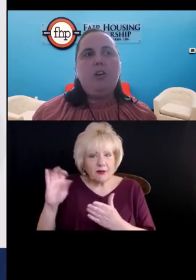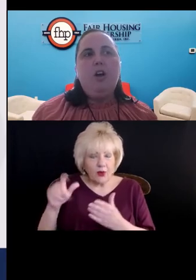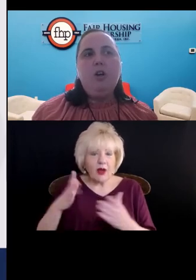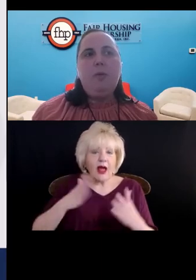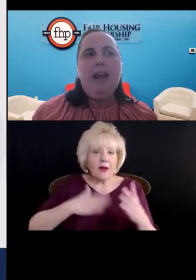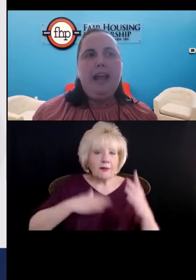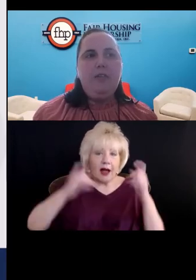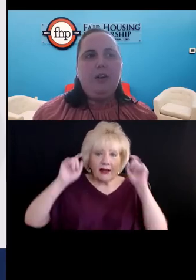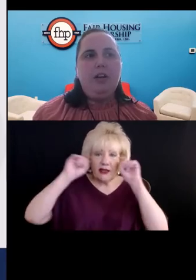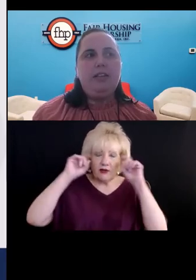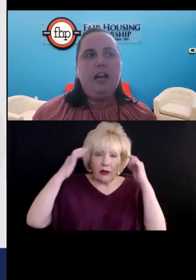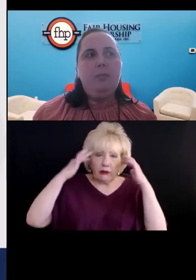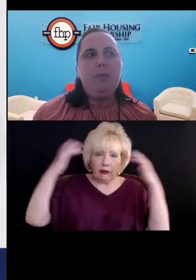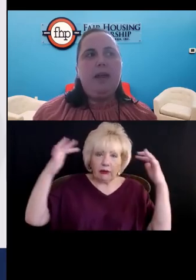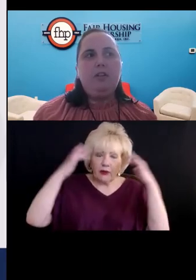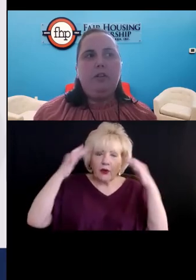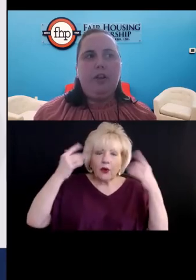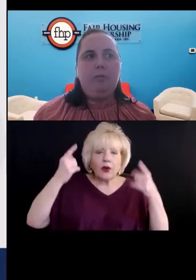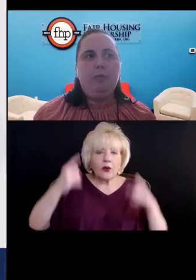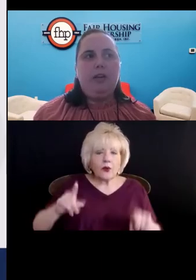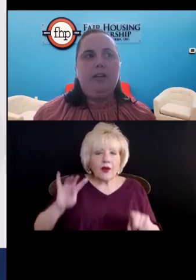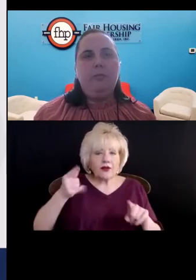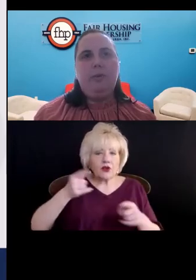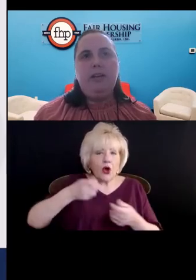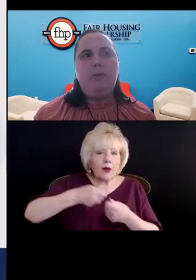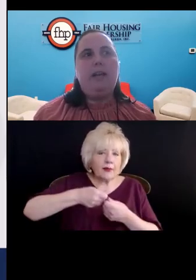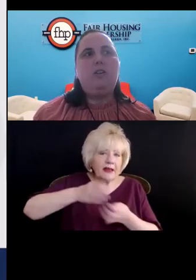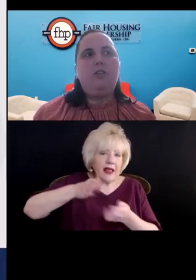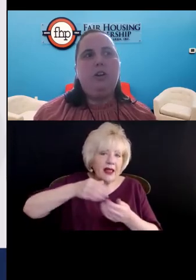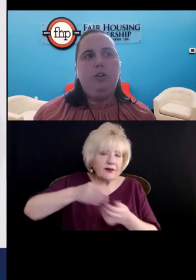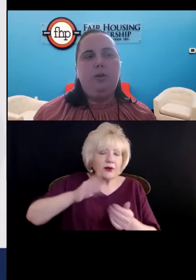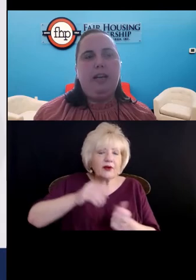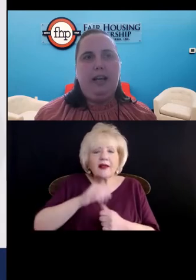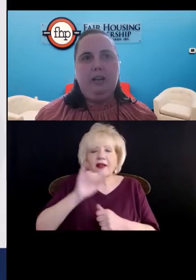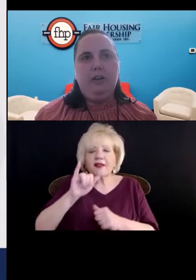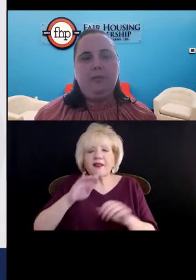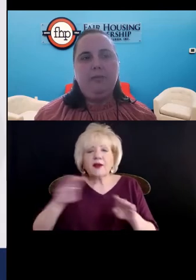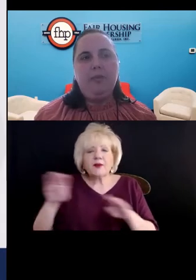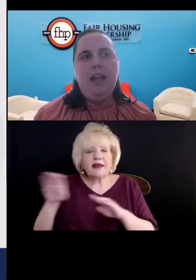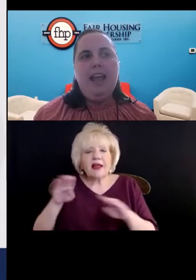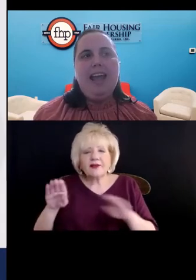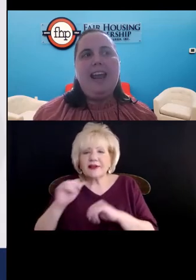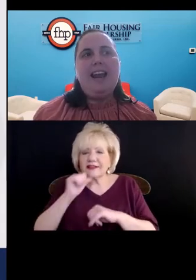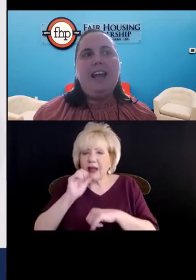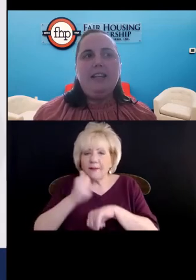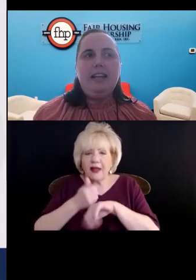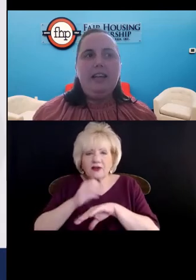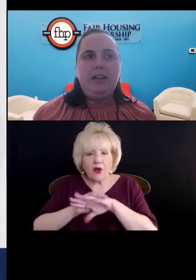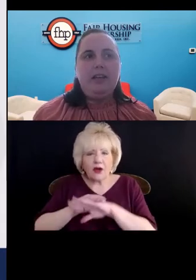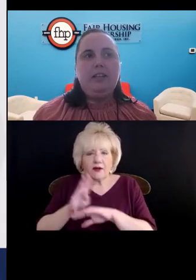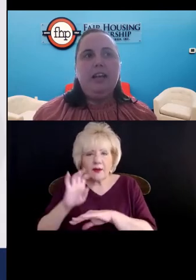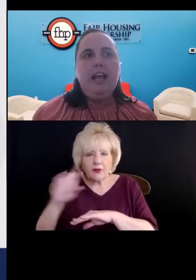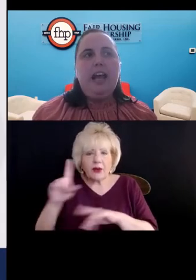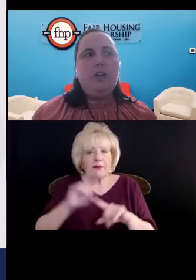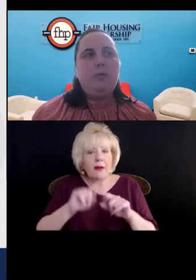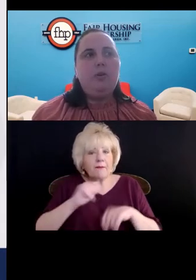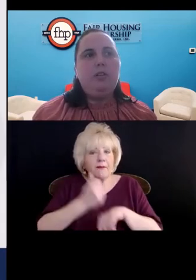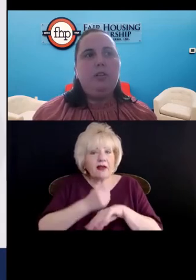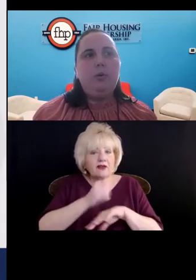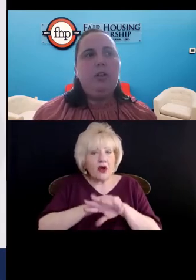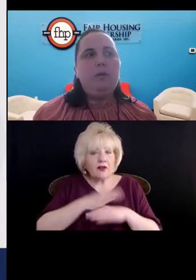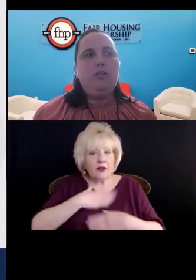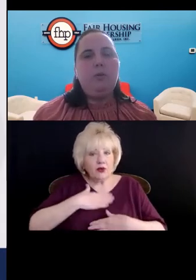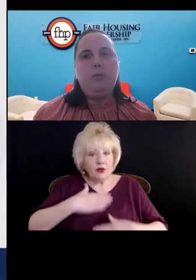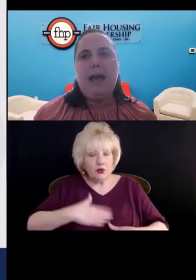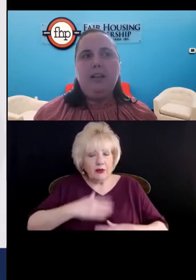A dog's behavior is not based on their breed, but is based on their human handler. And I say this as a